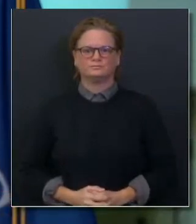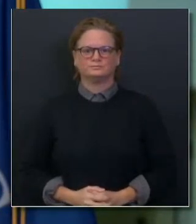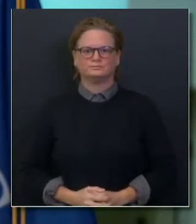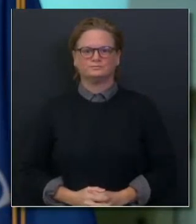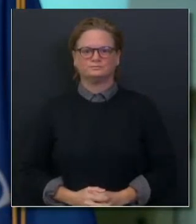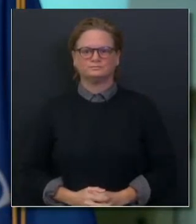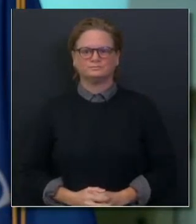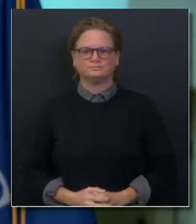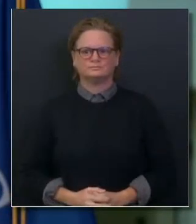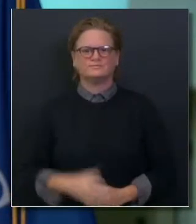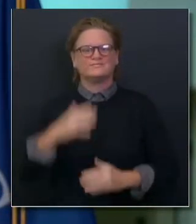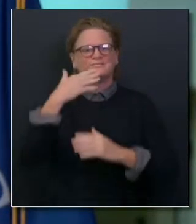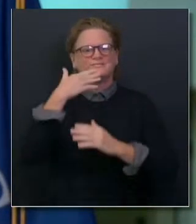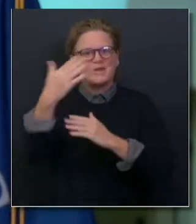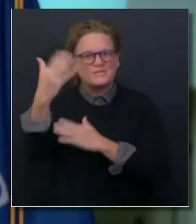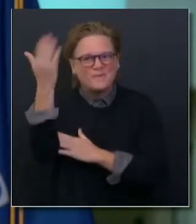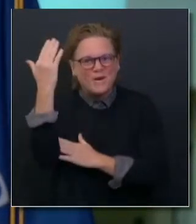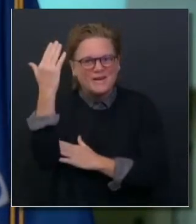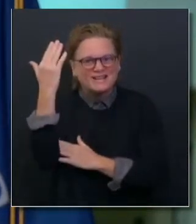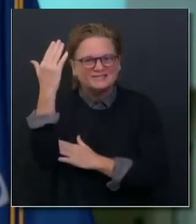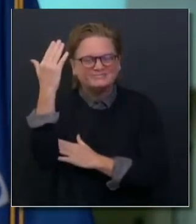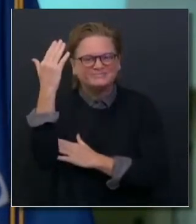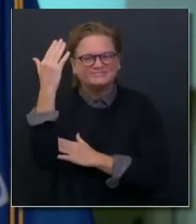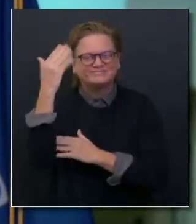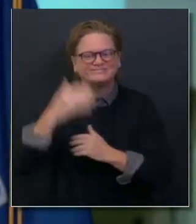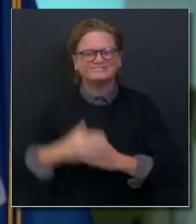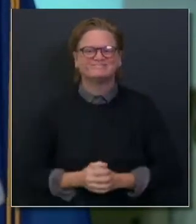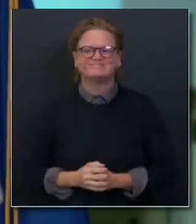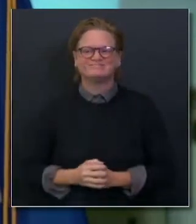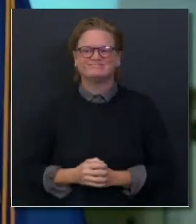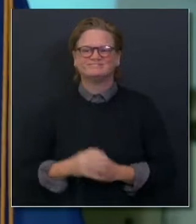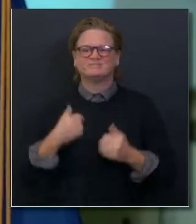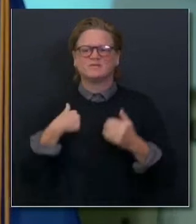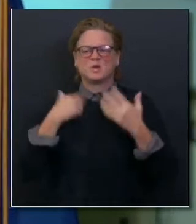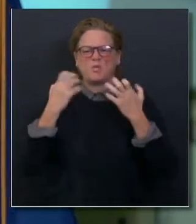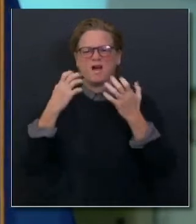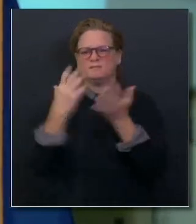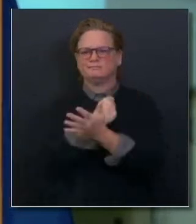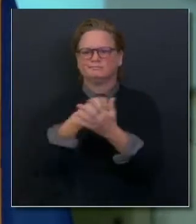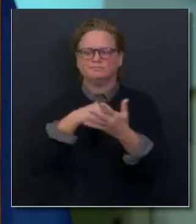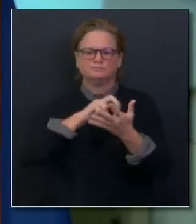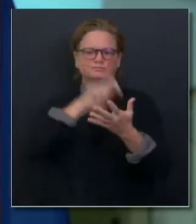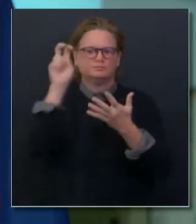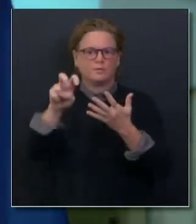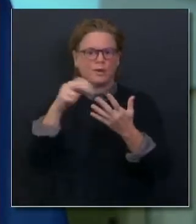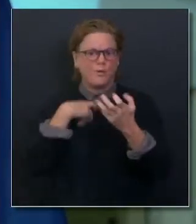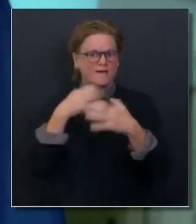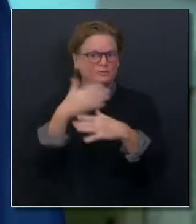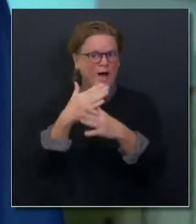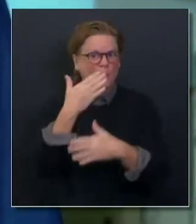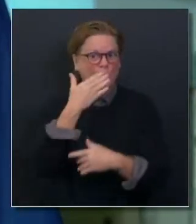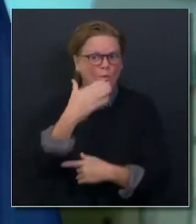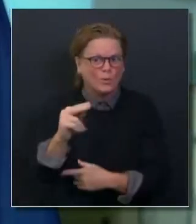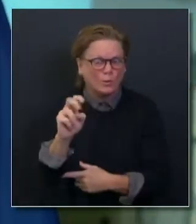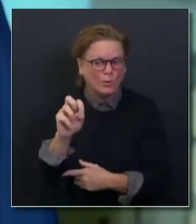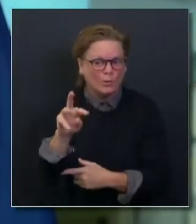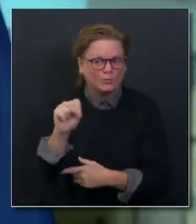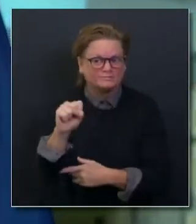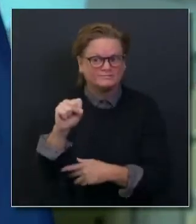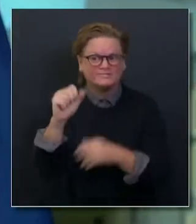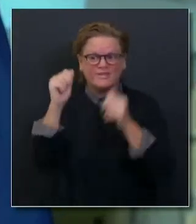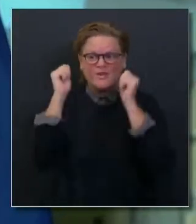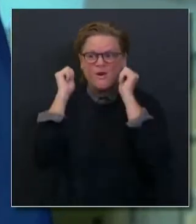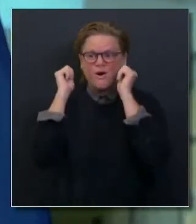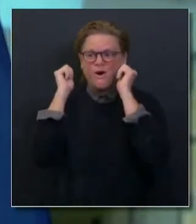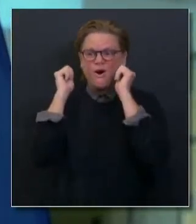Well, good morning, everybody. I want to jump right in, talk a little bit about the good news that all of us are talking about all across the United States and increasingly